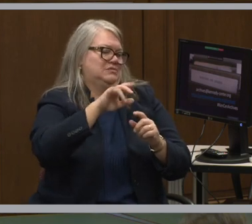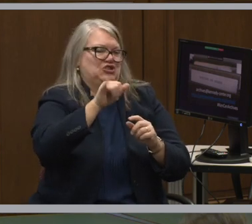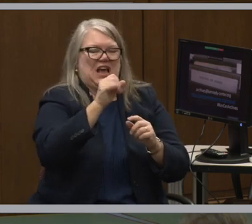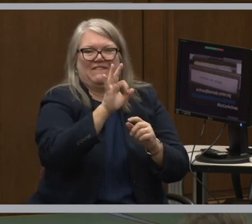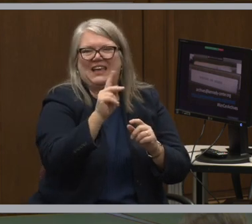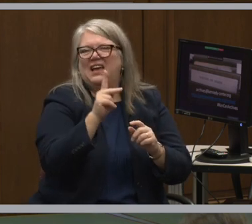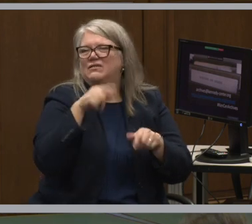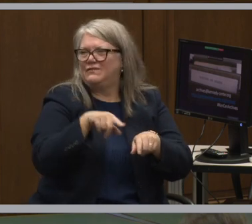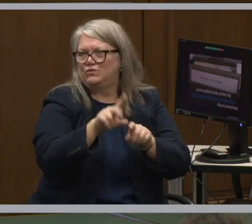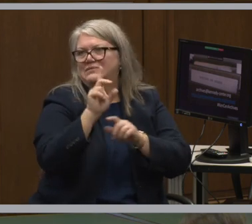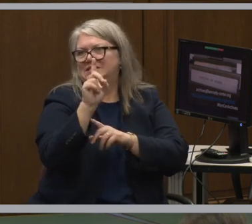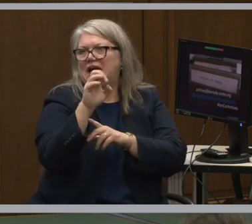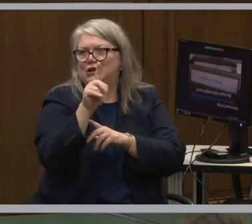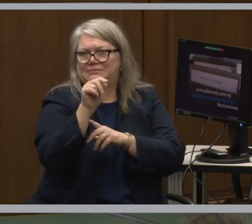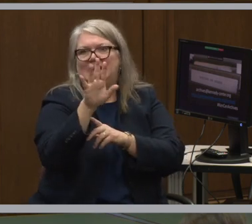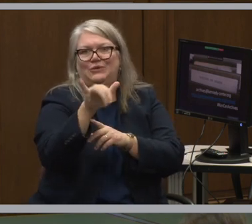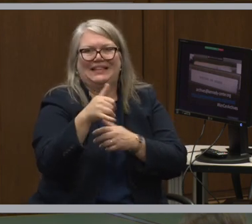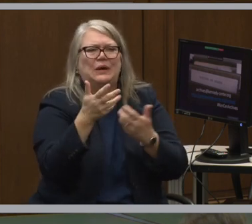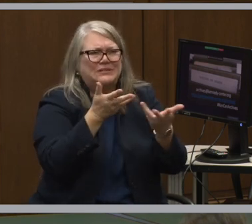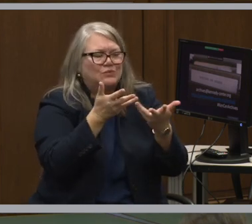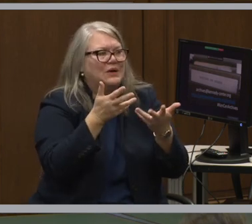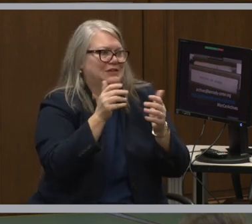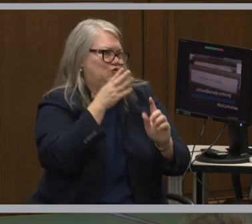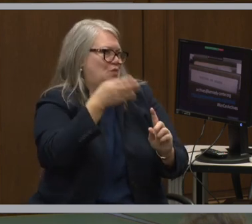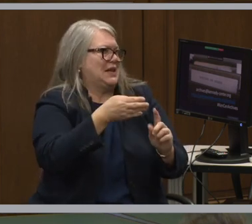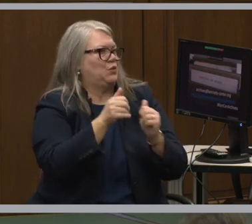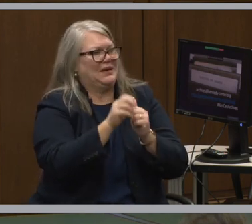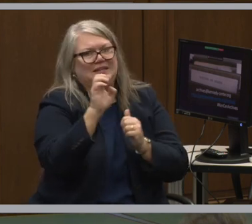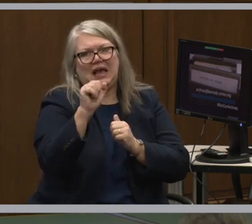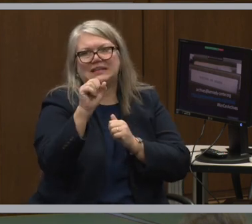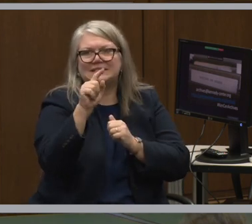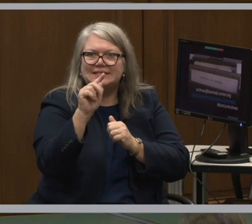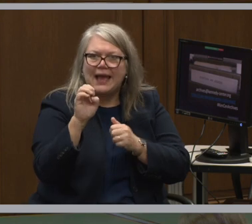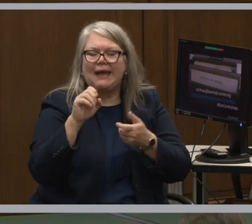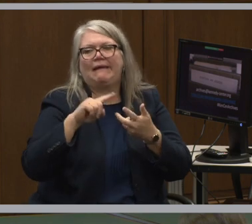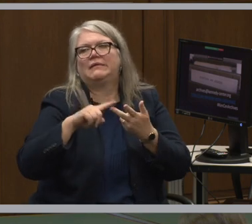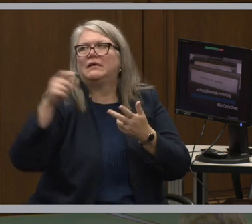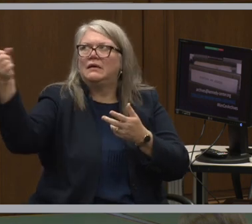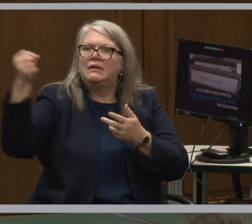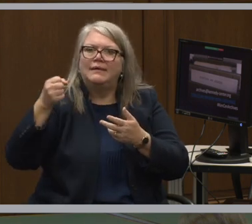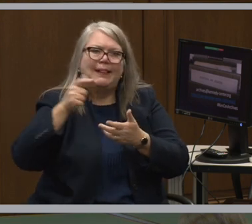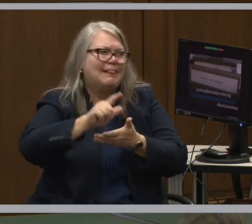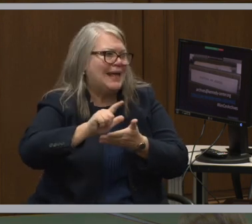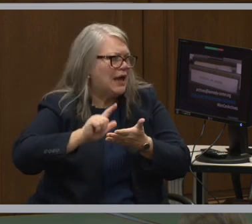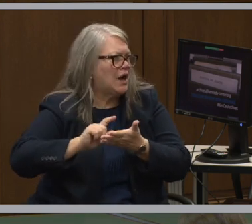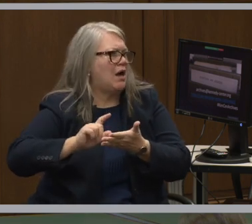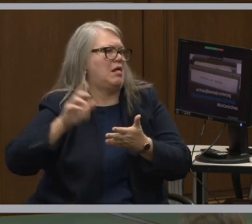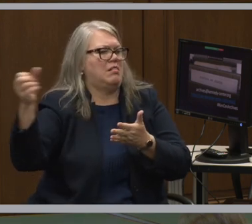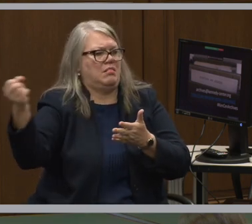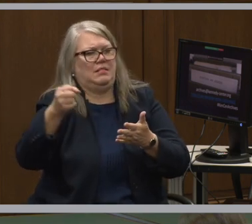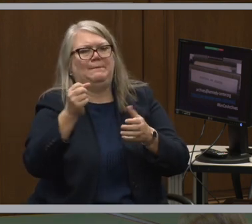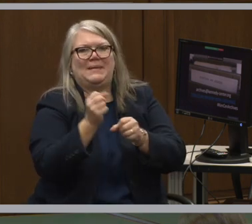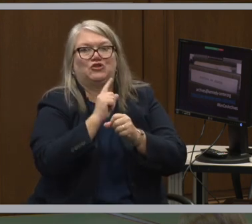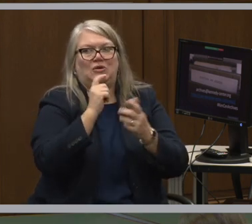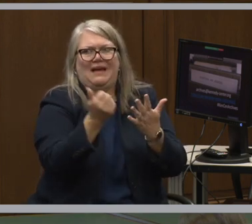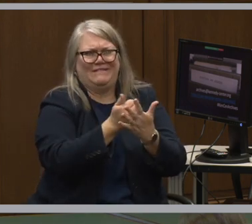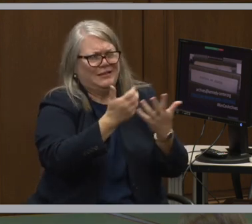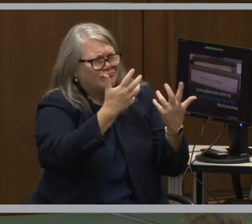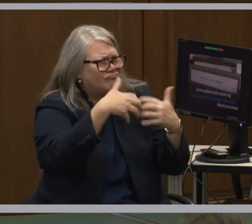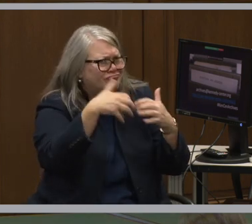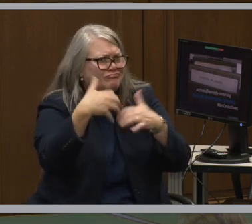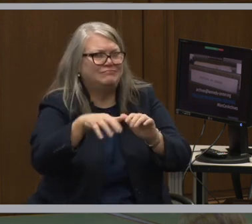and that was worked out directly with the estate and with legal and just making sure that it is all very, very